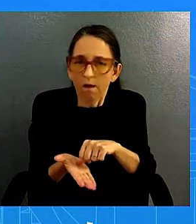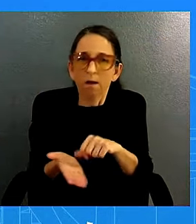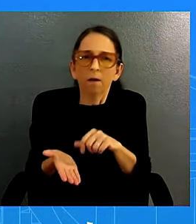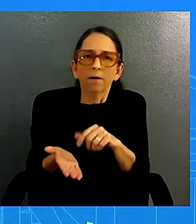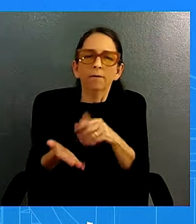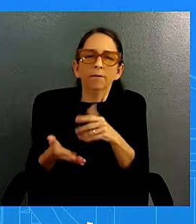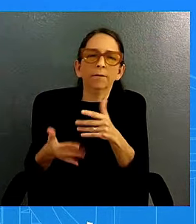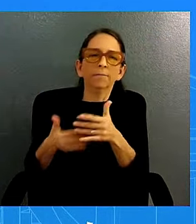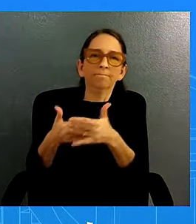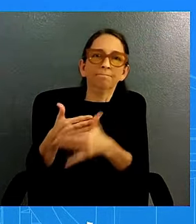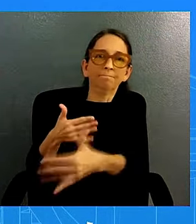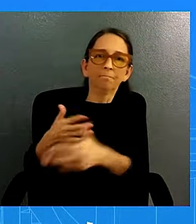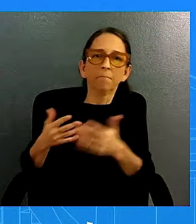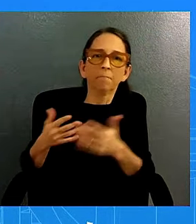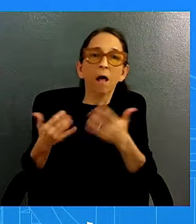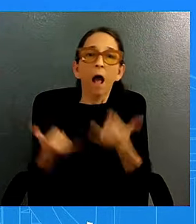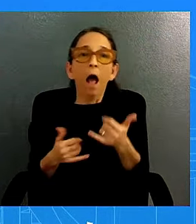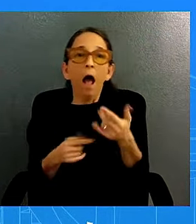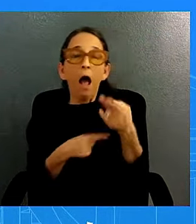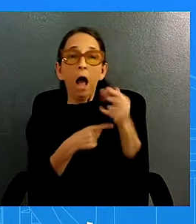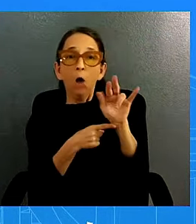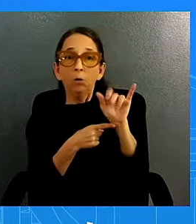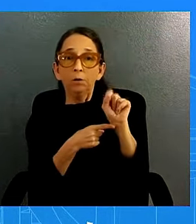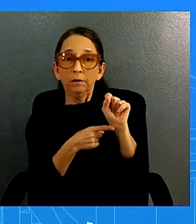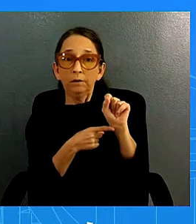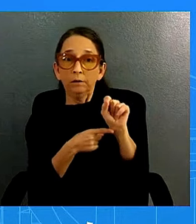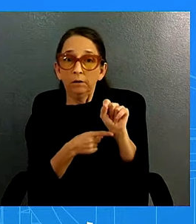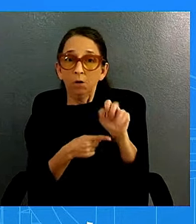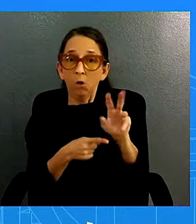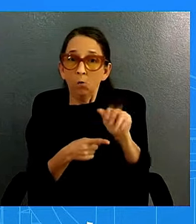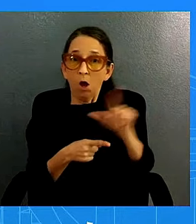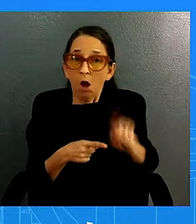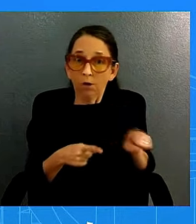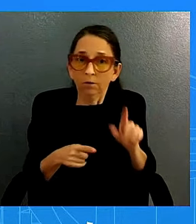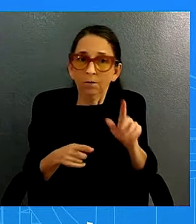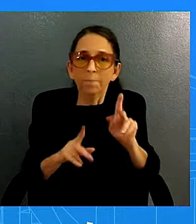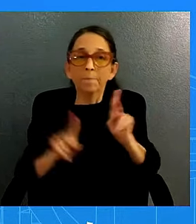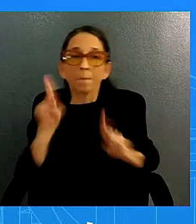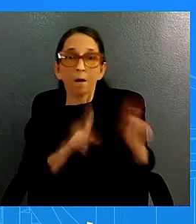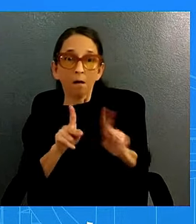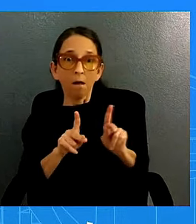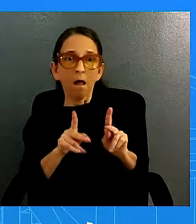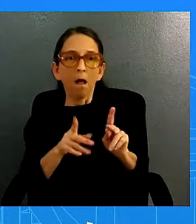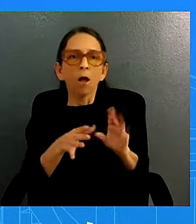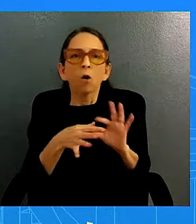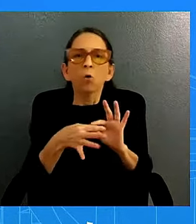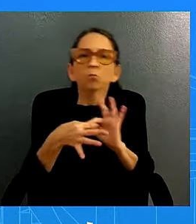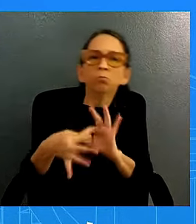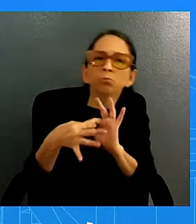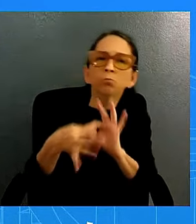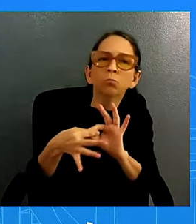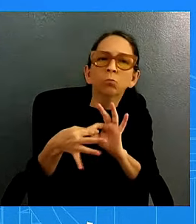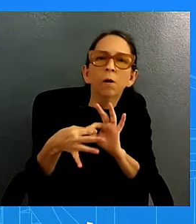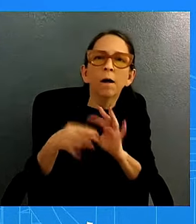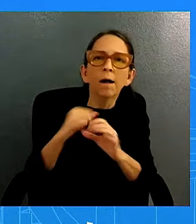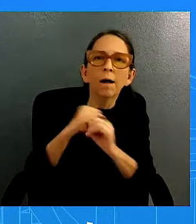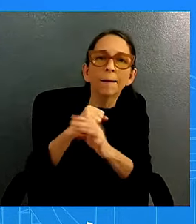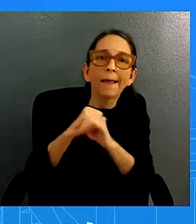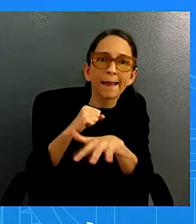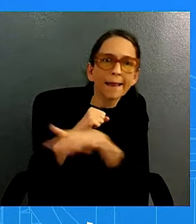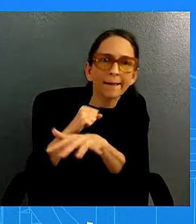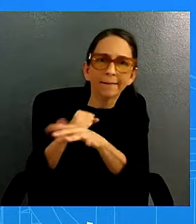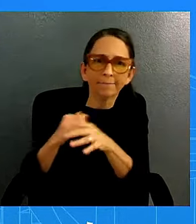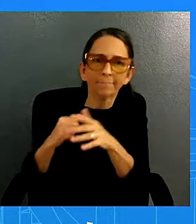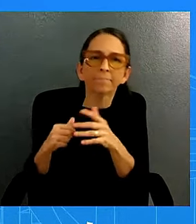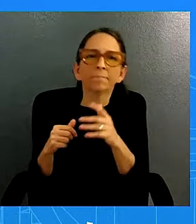it was people associated with the campaign not campaign staffers who received emails from iranian hackers were any of those